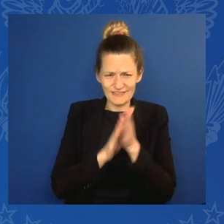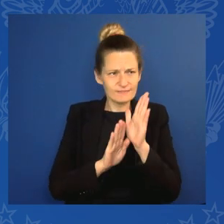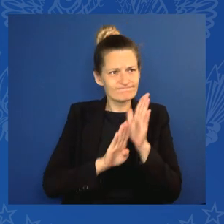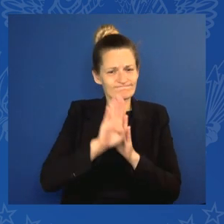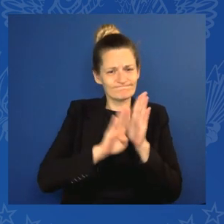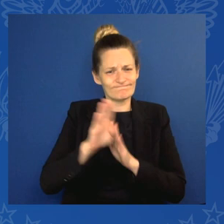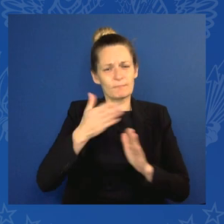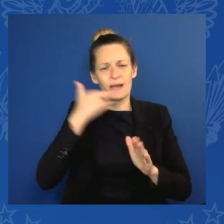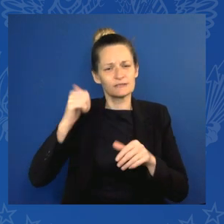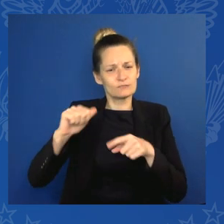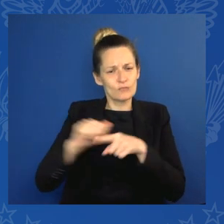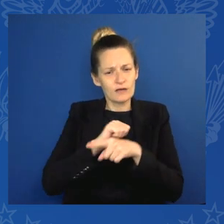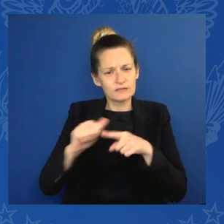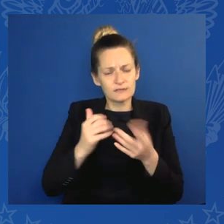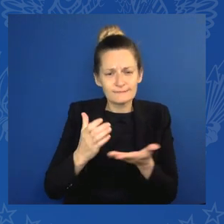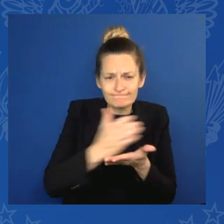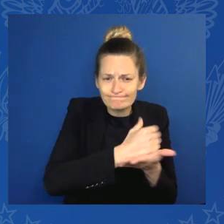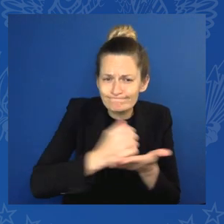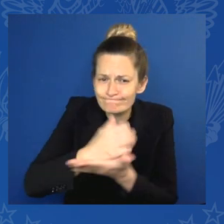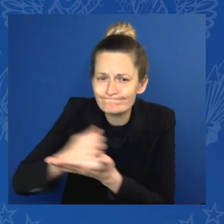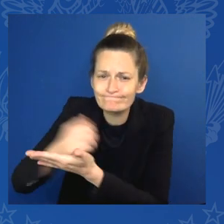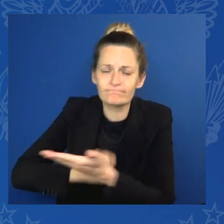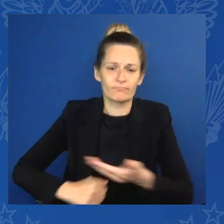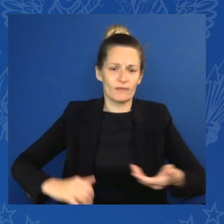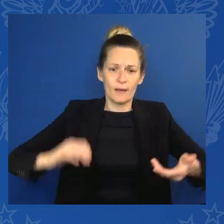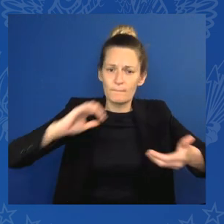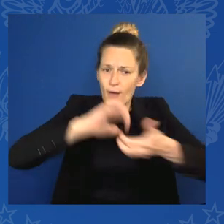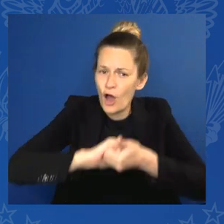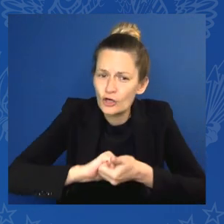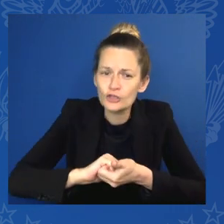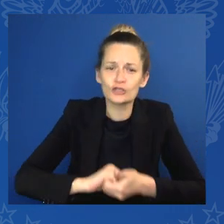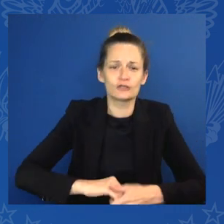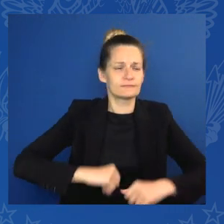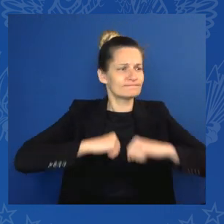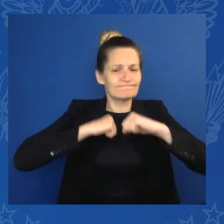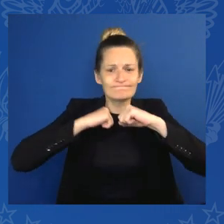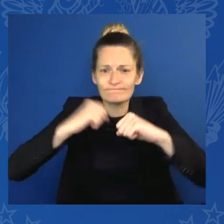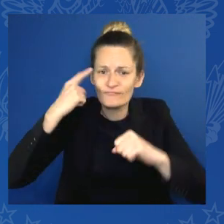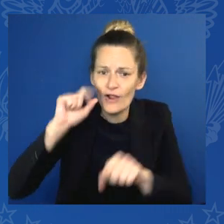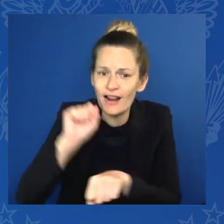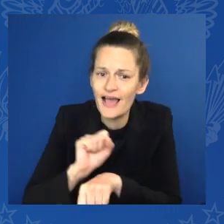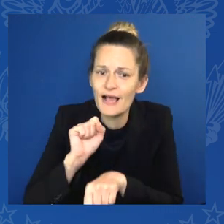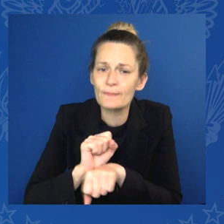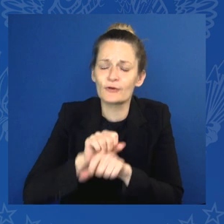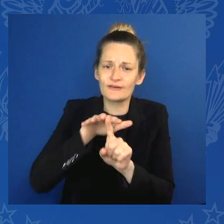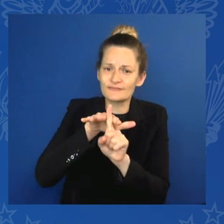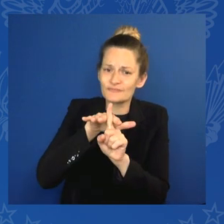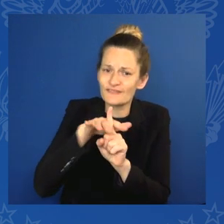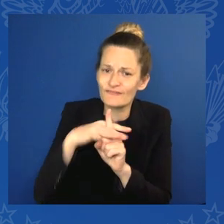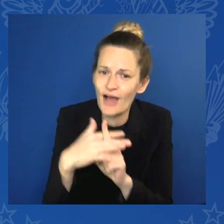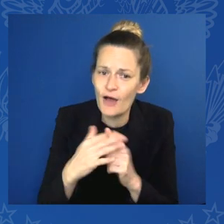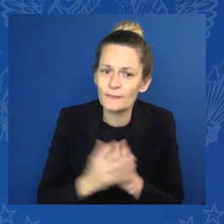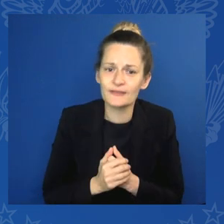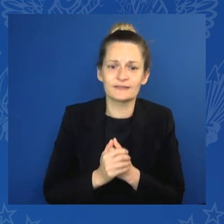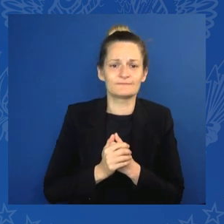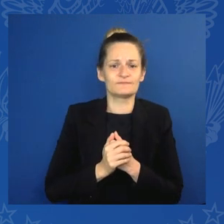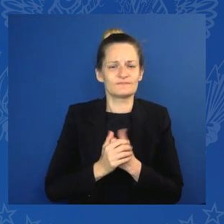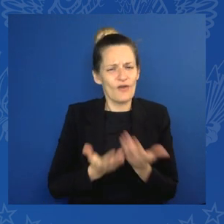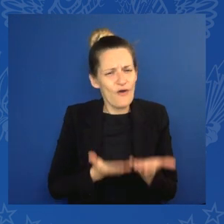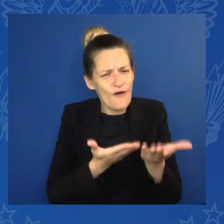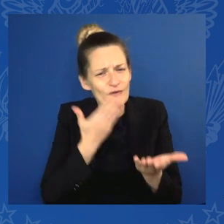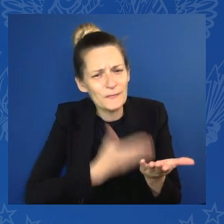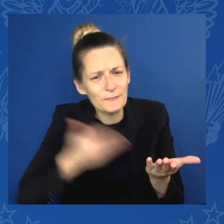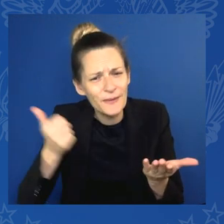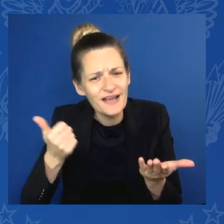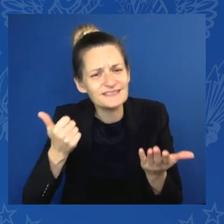protections for labor and the environment. We're offering better options for countries and for people around the world to invest in